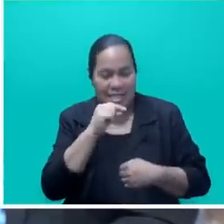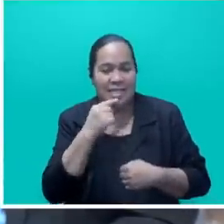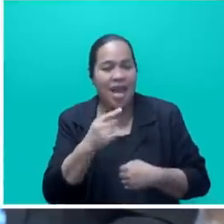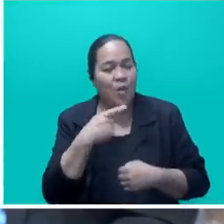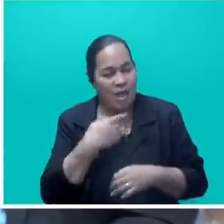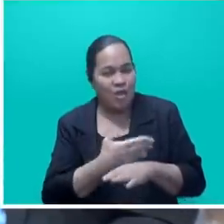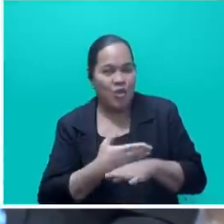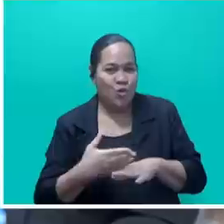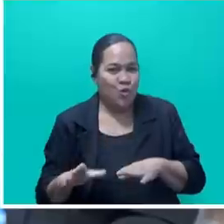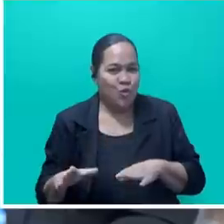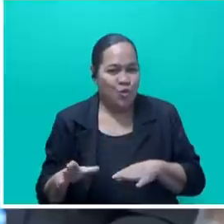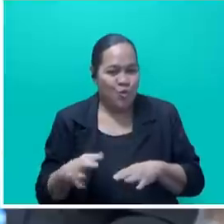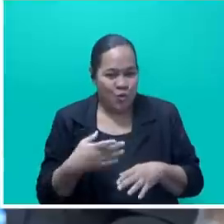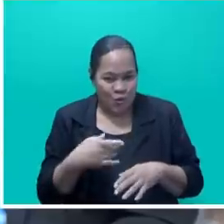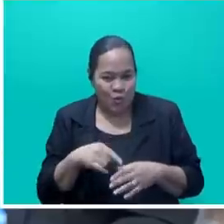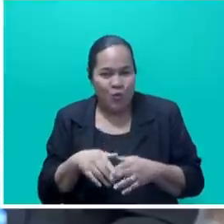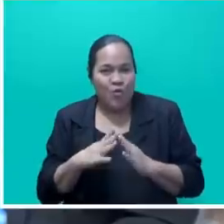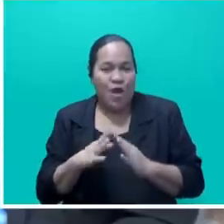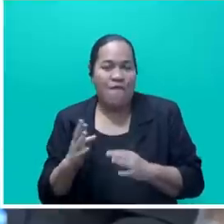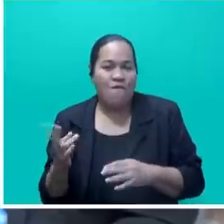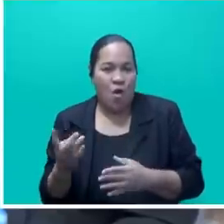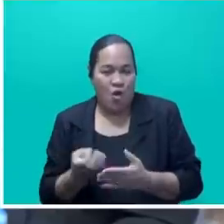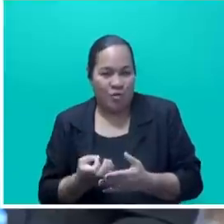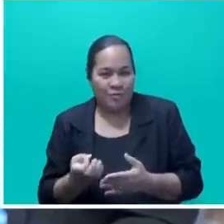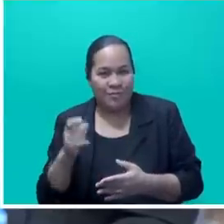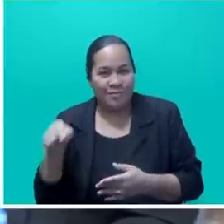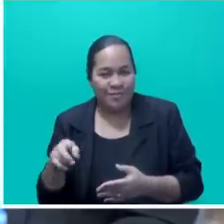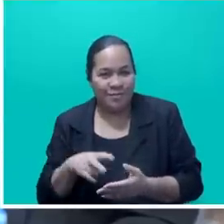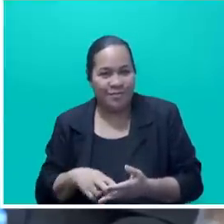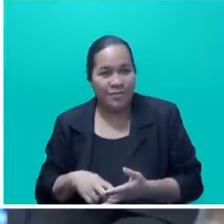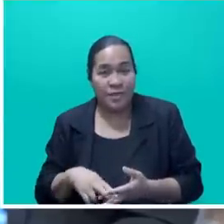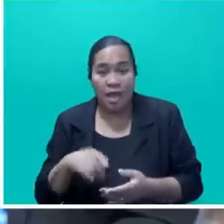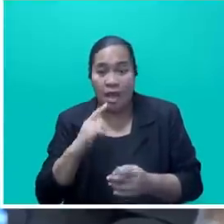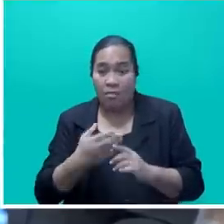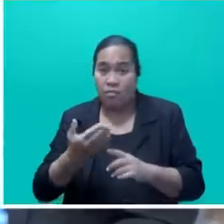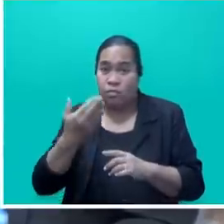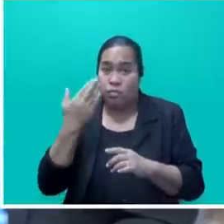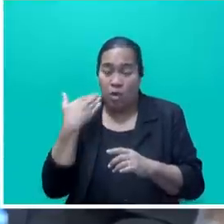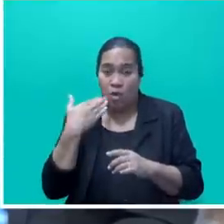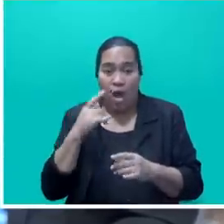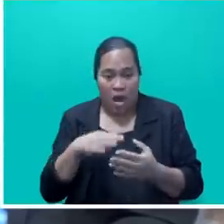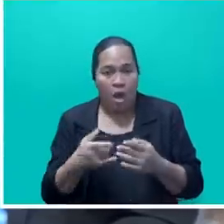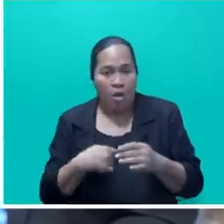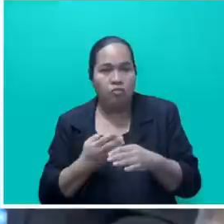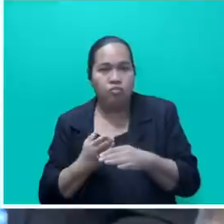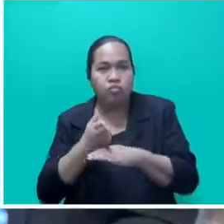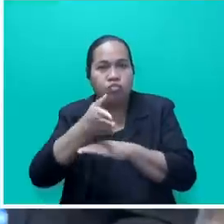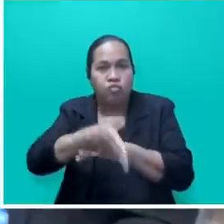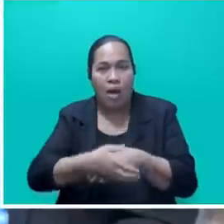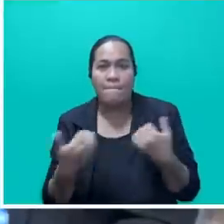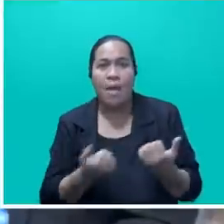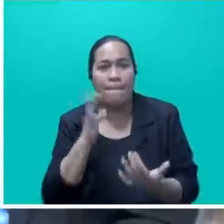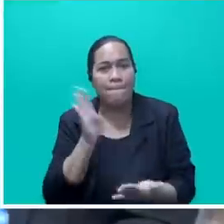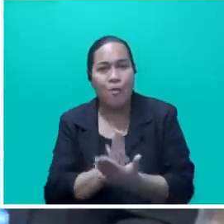In the first quarter of 2023, we have exceeded pre-attend pandemic levels as far as hotel bookings